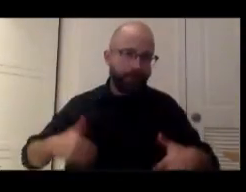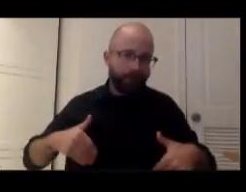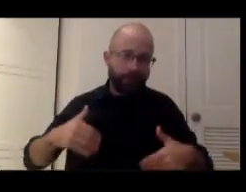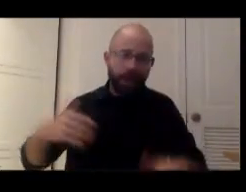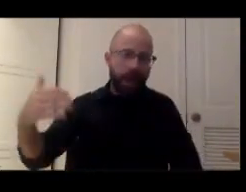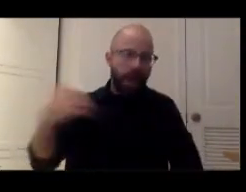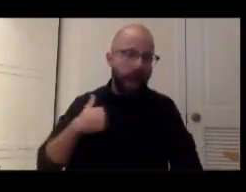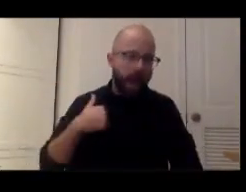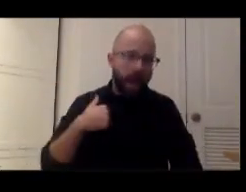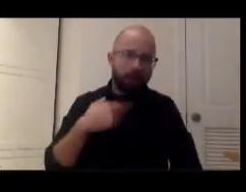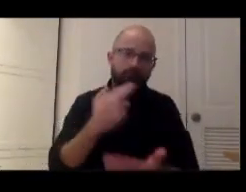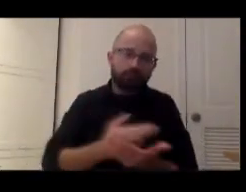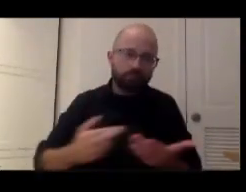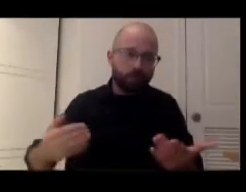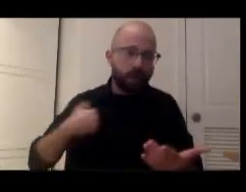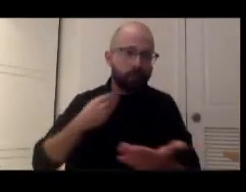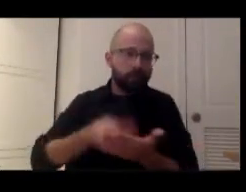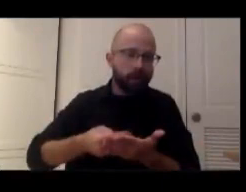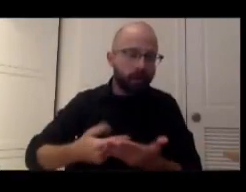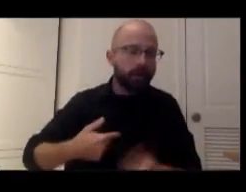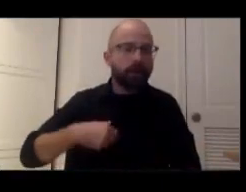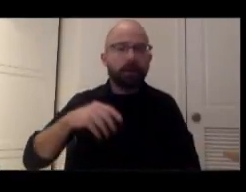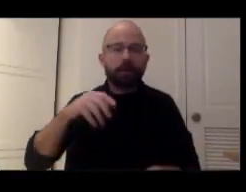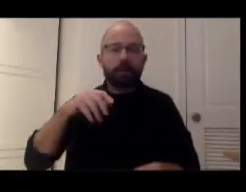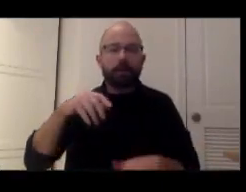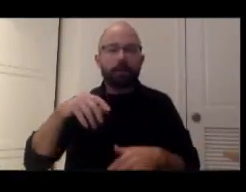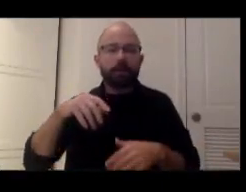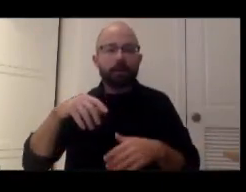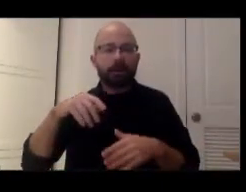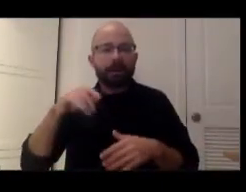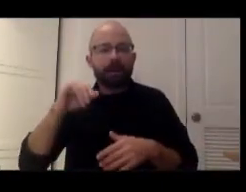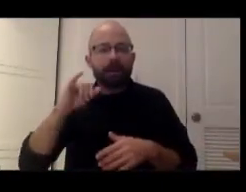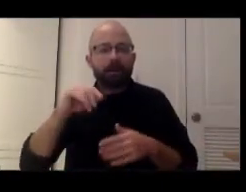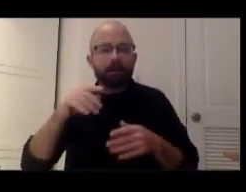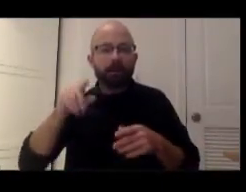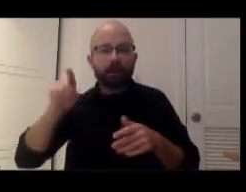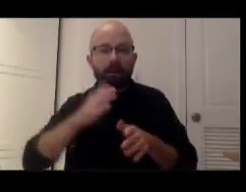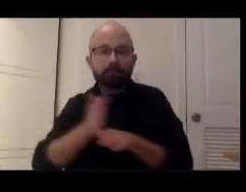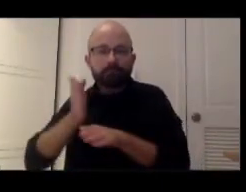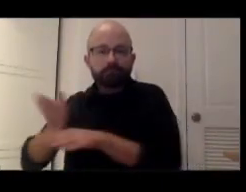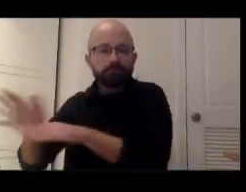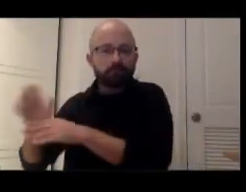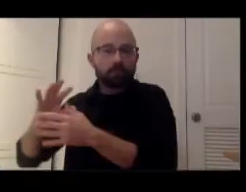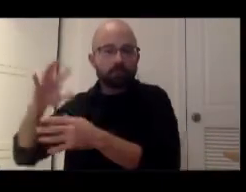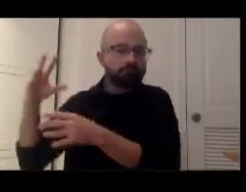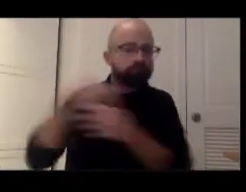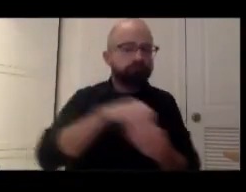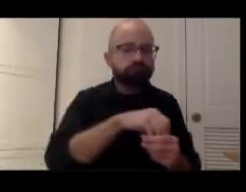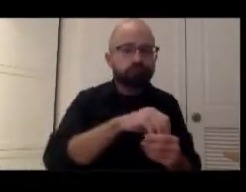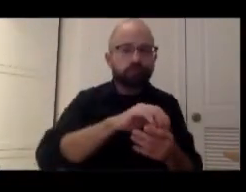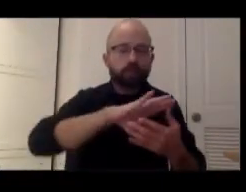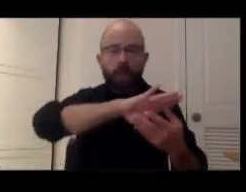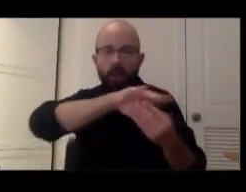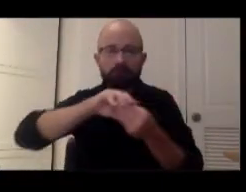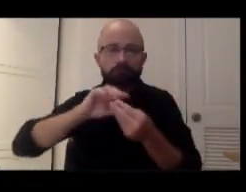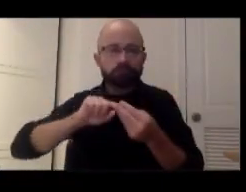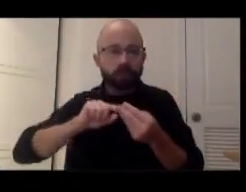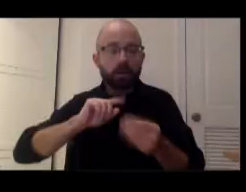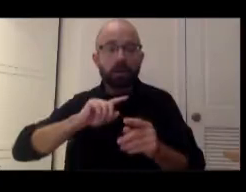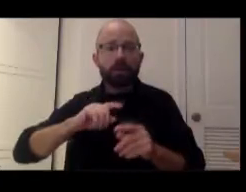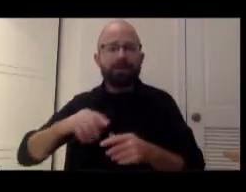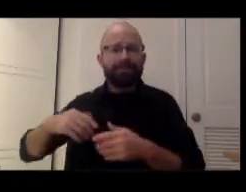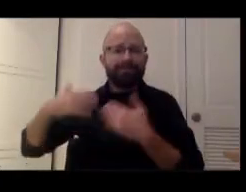capacity, interdisciplinary capacity, and wealth of incredible collections, objects,